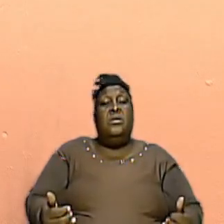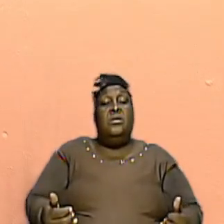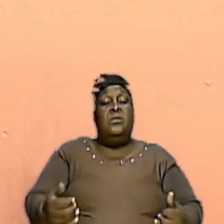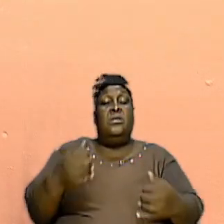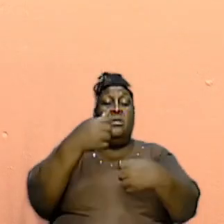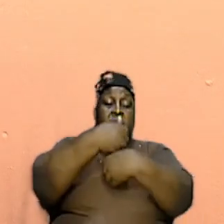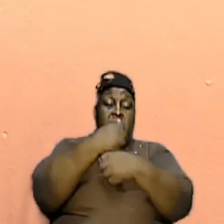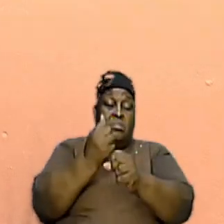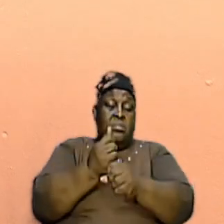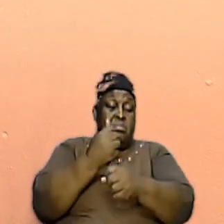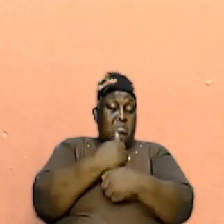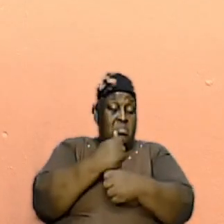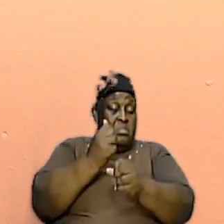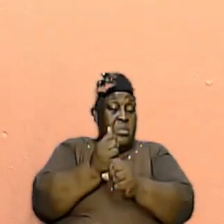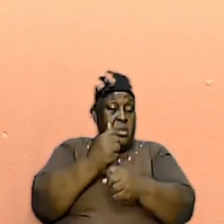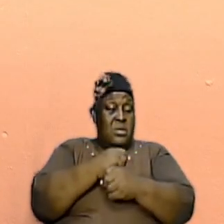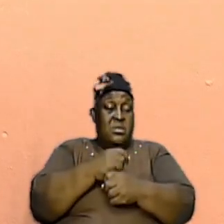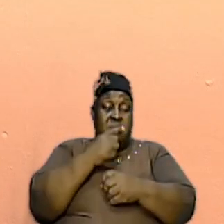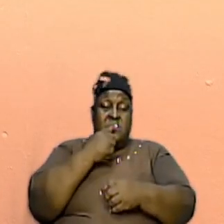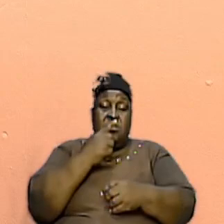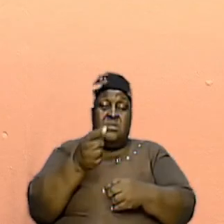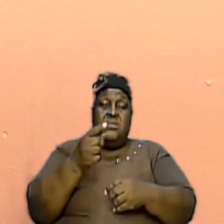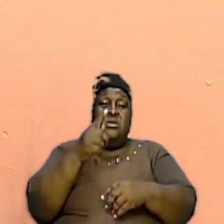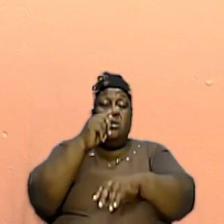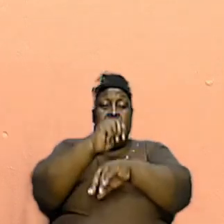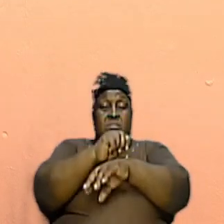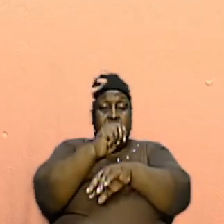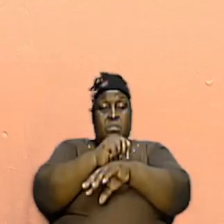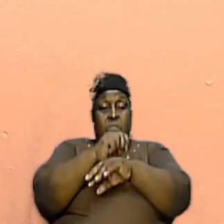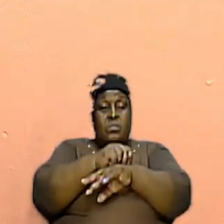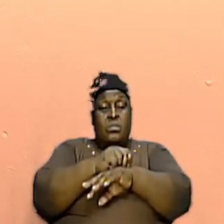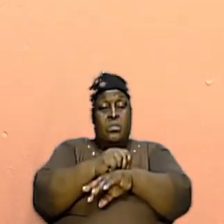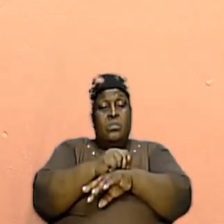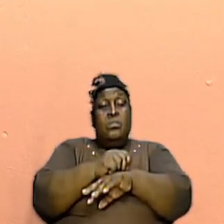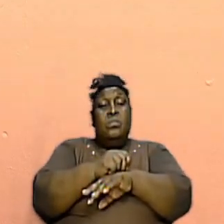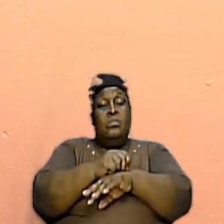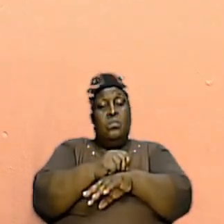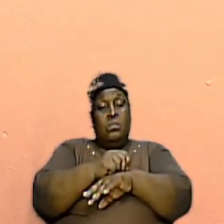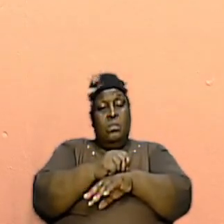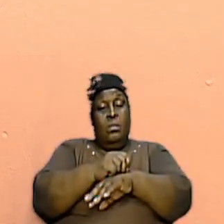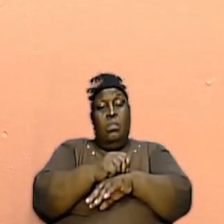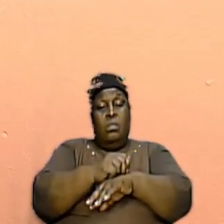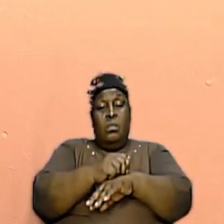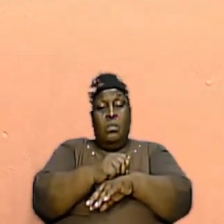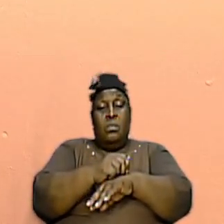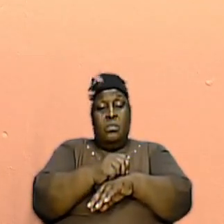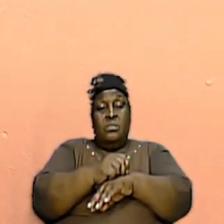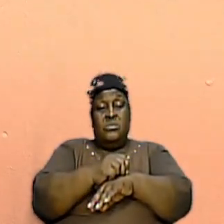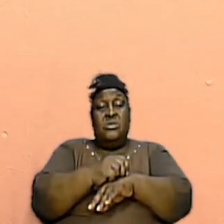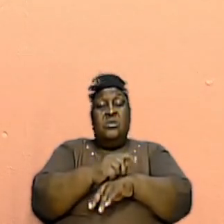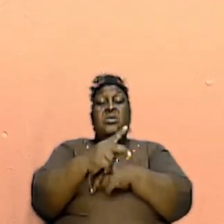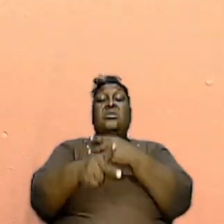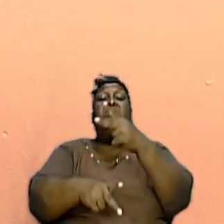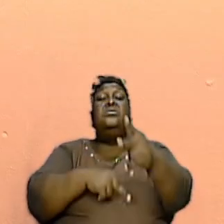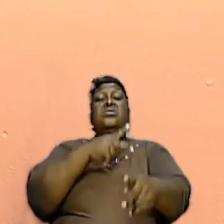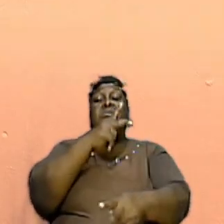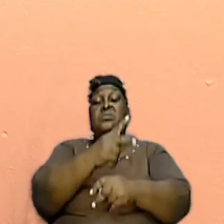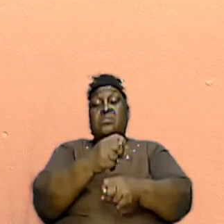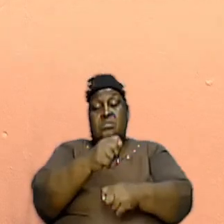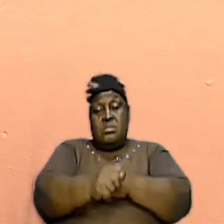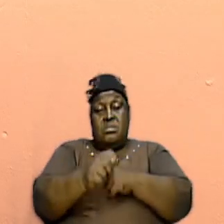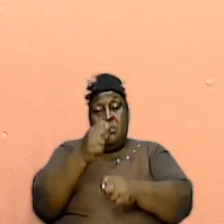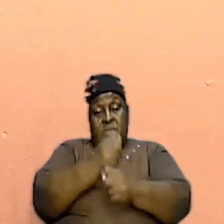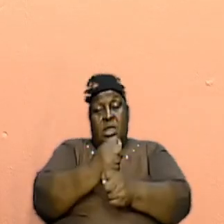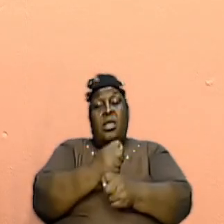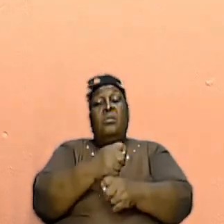made the point that the tabernacle prefigured the church. And therefore, if we